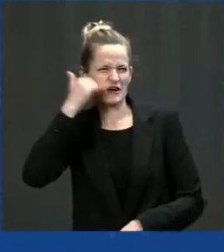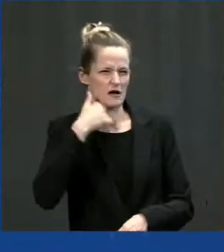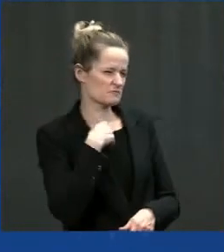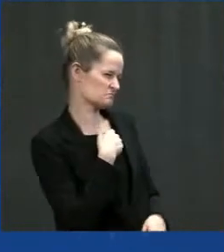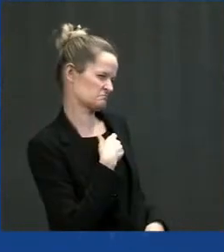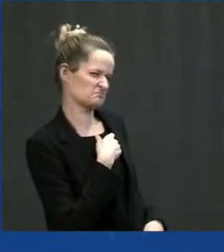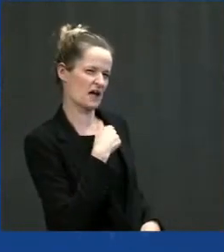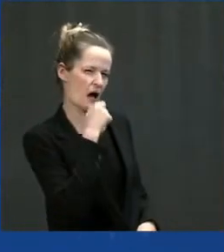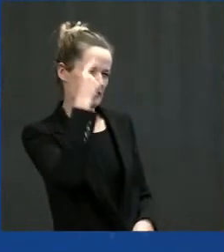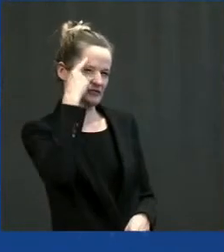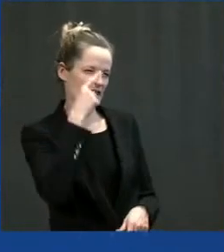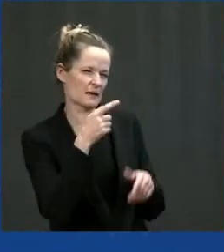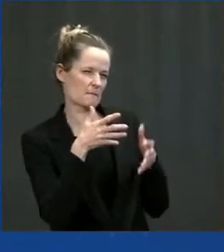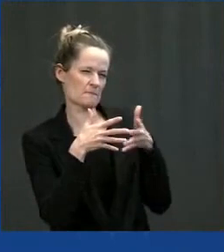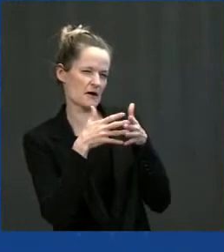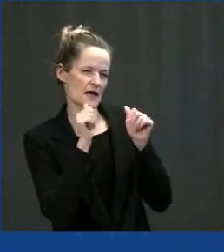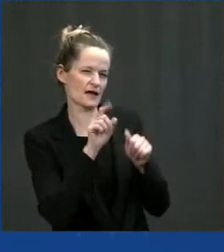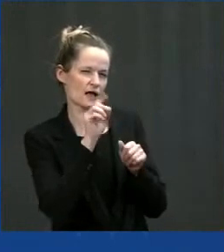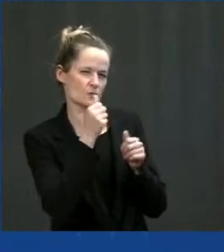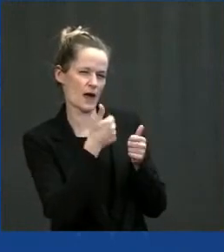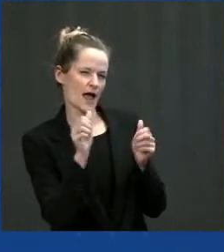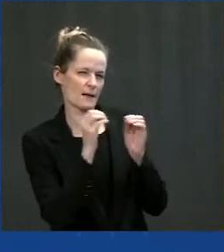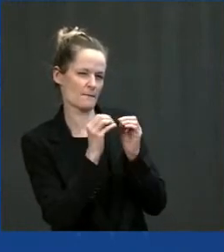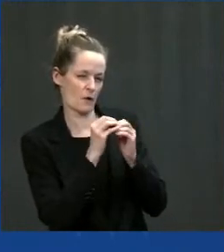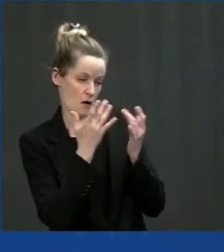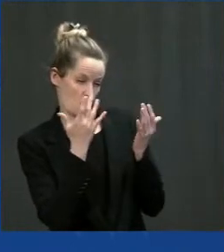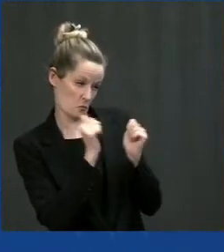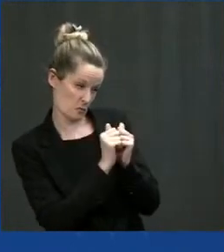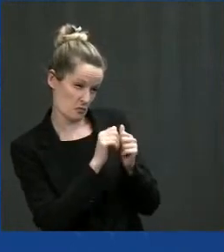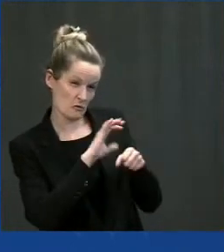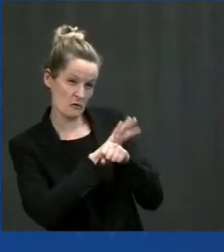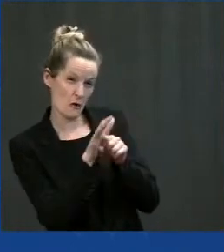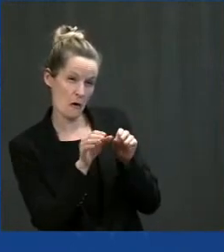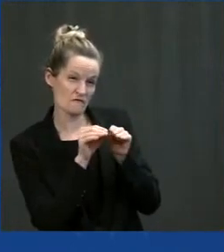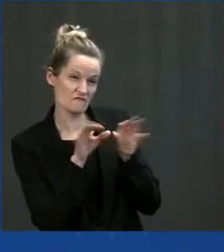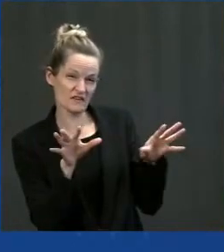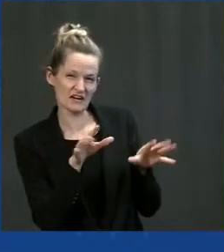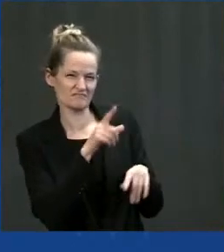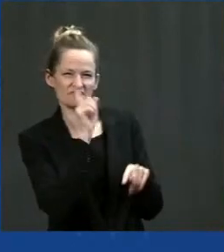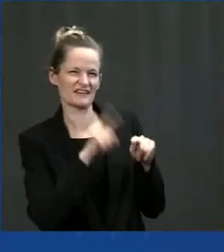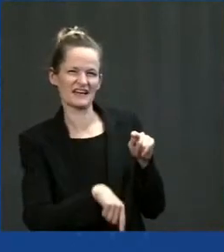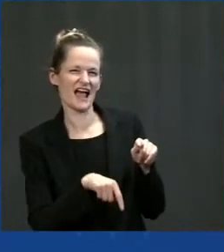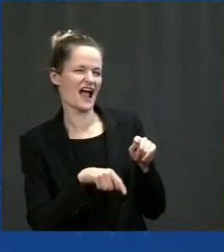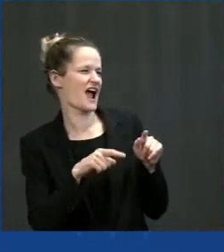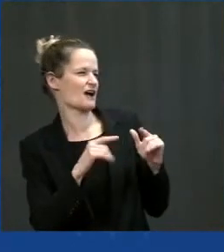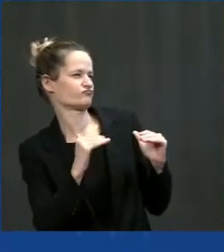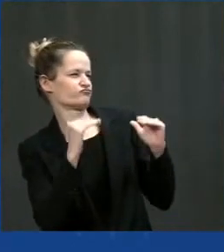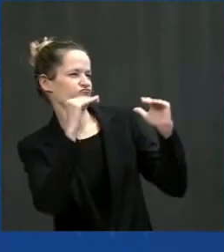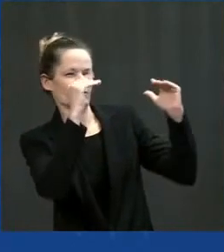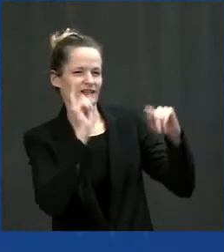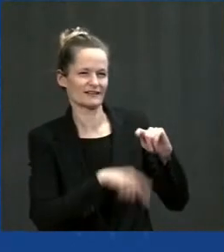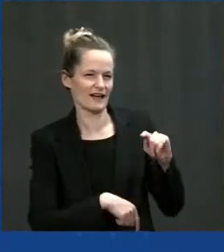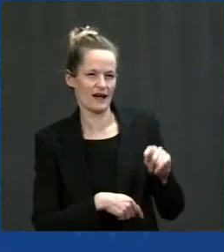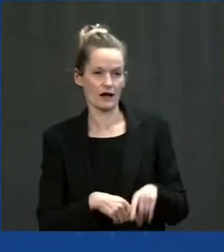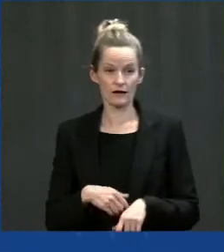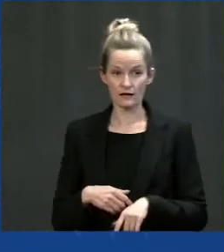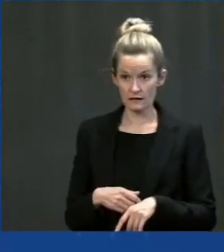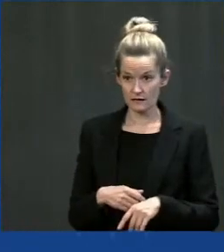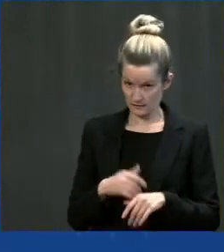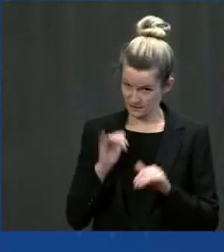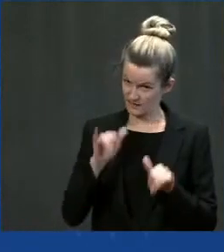can't even deal with COVID. They can't lead anymore. That's what the world is looking at us. They're wondering.